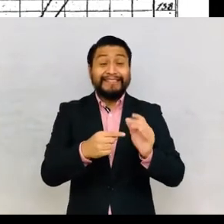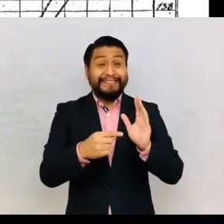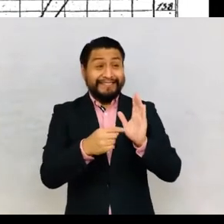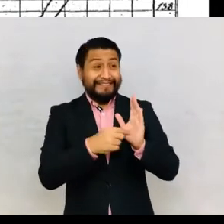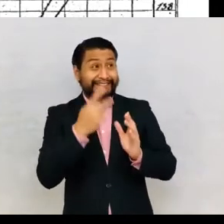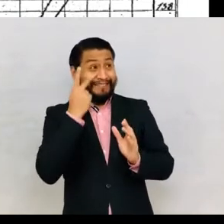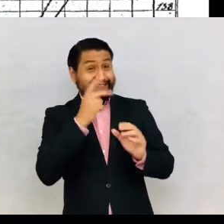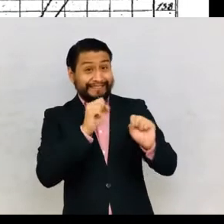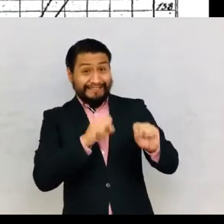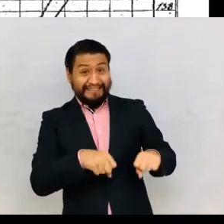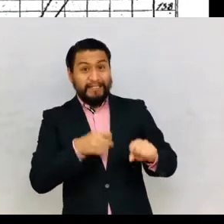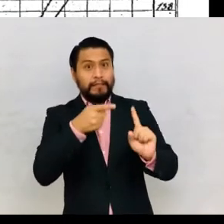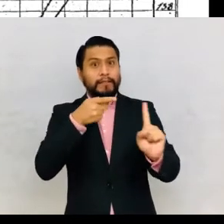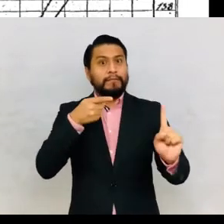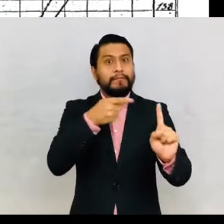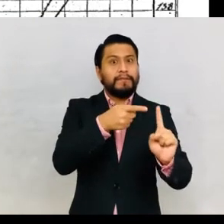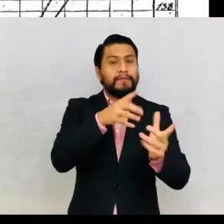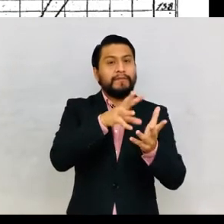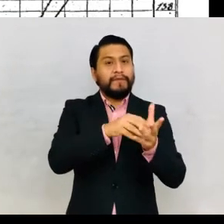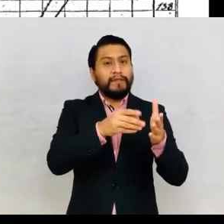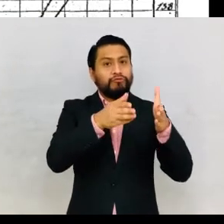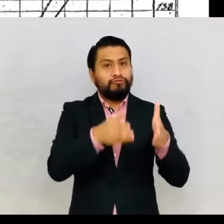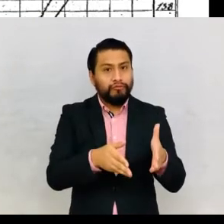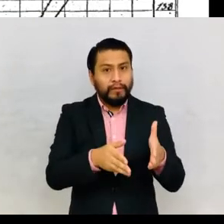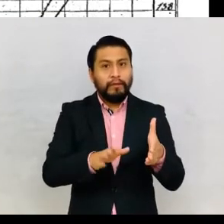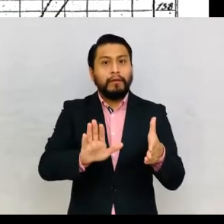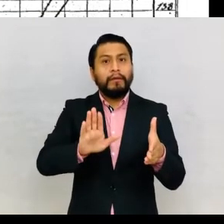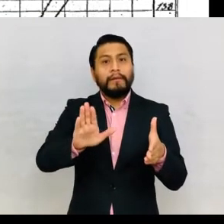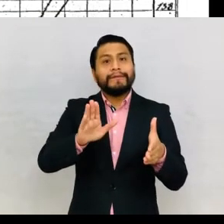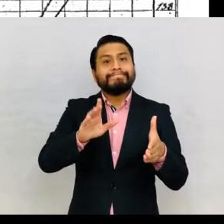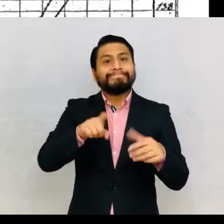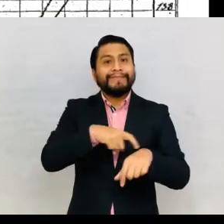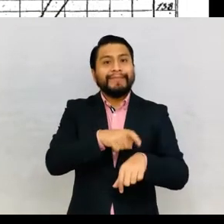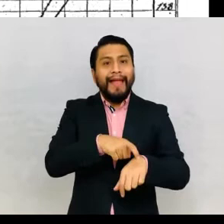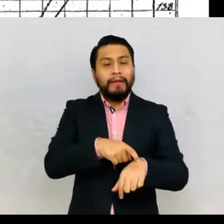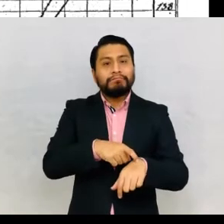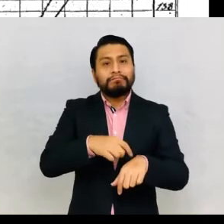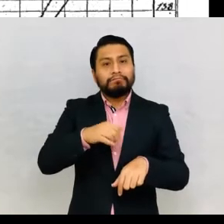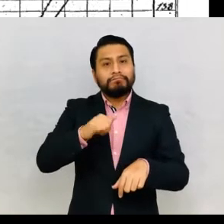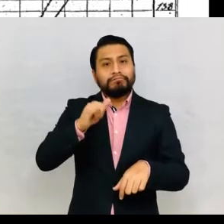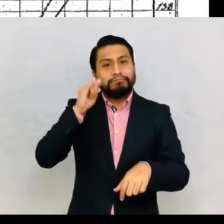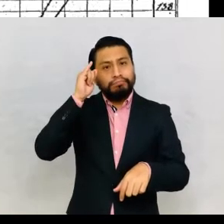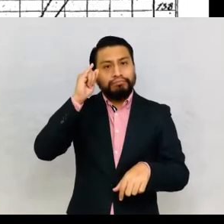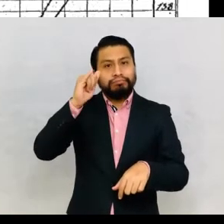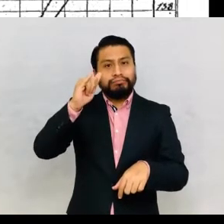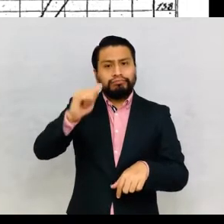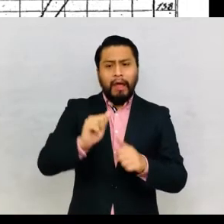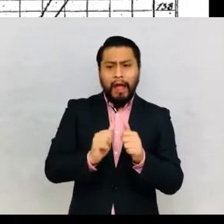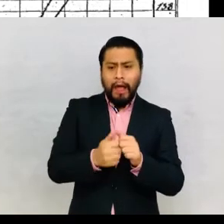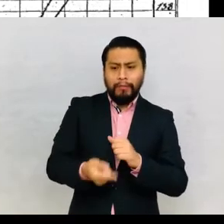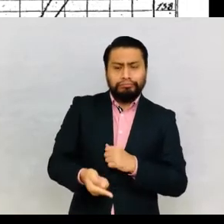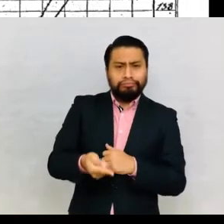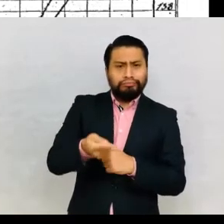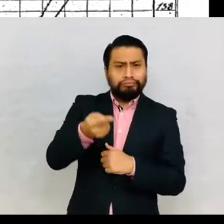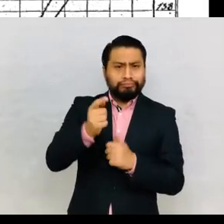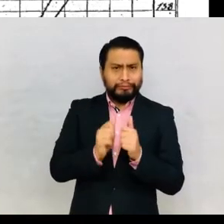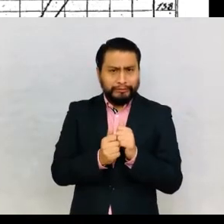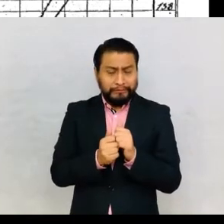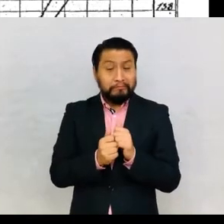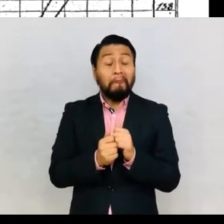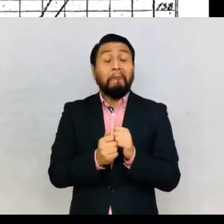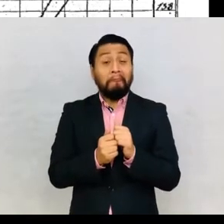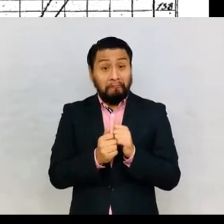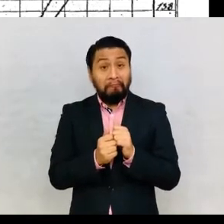student and his own growth over time. The experience of intelligence tests deserves